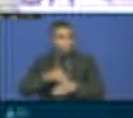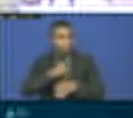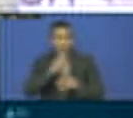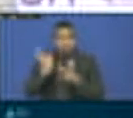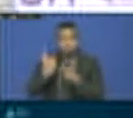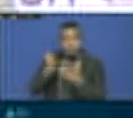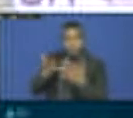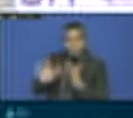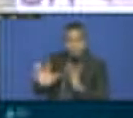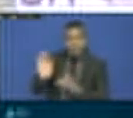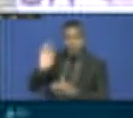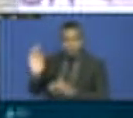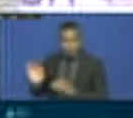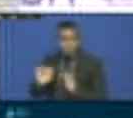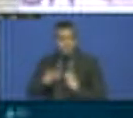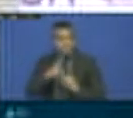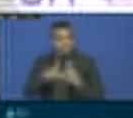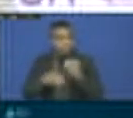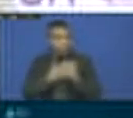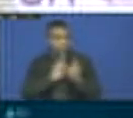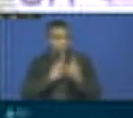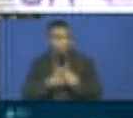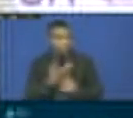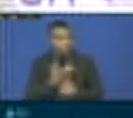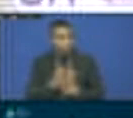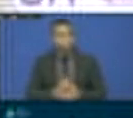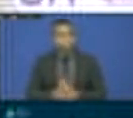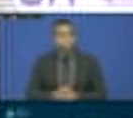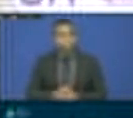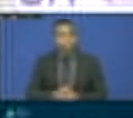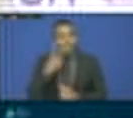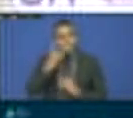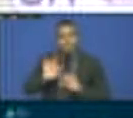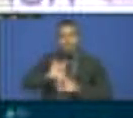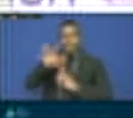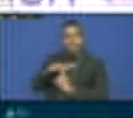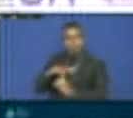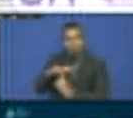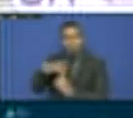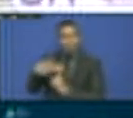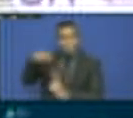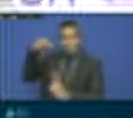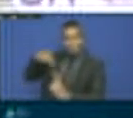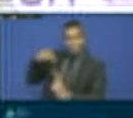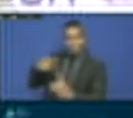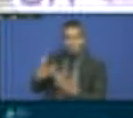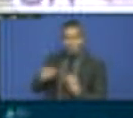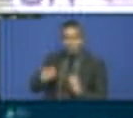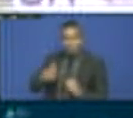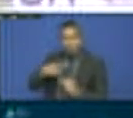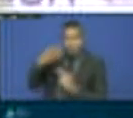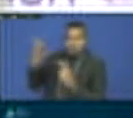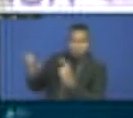we really achieve it? What does it take? So that may be one of the issues you address, Mr. Mbassi, along with others. You have the floor for a brief intervention.